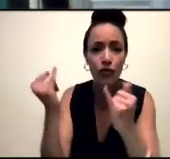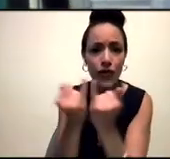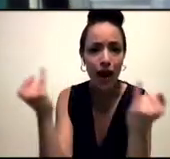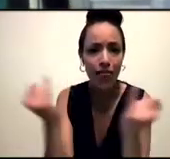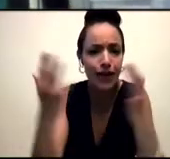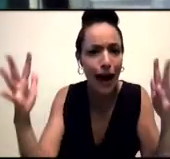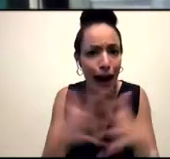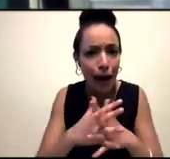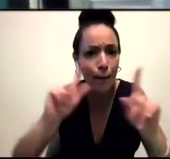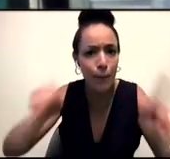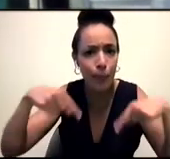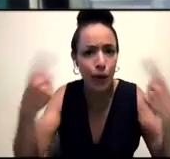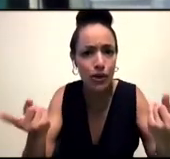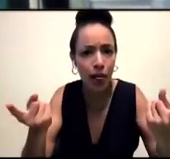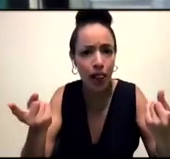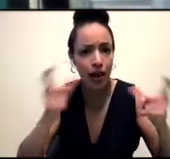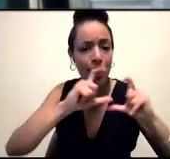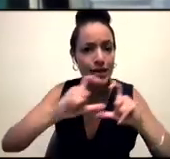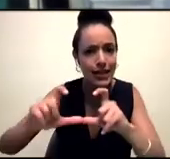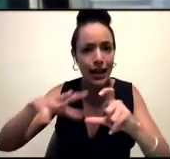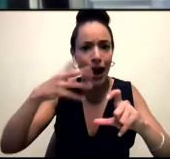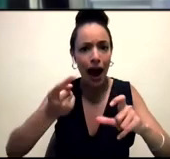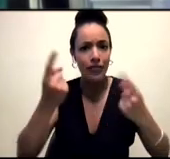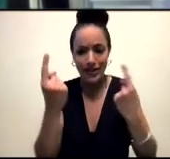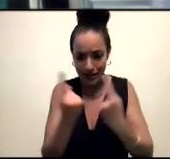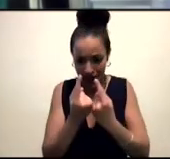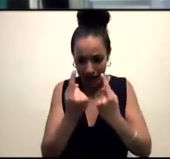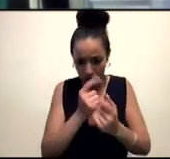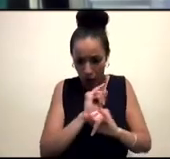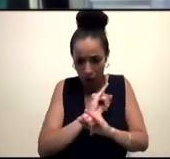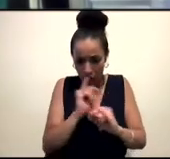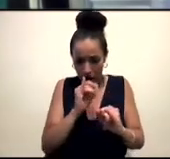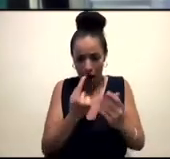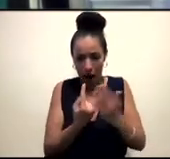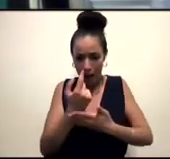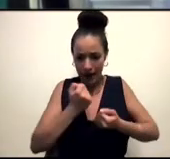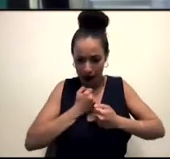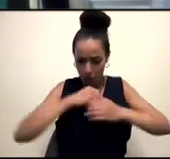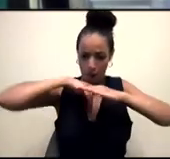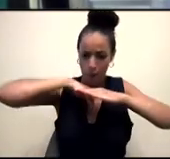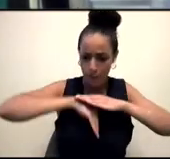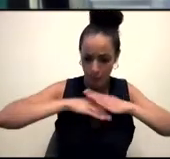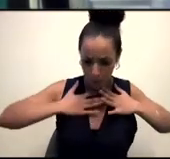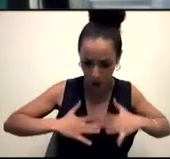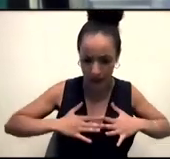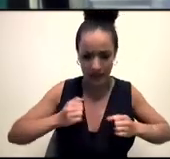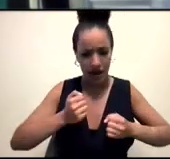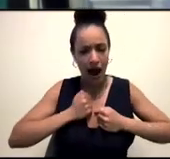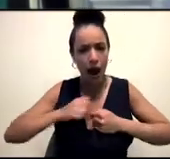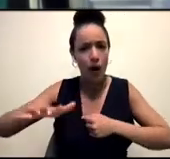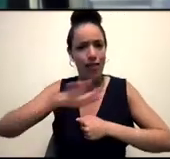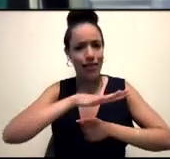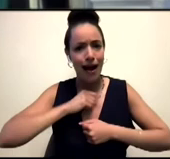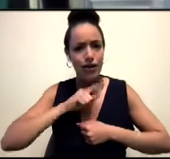still in our bodies happening right now in our, happening on land right now and happening in diaspora right now, right?